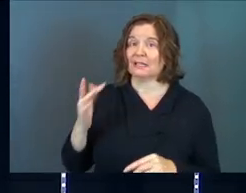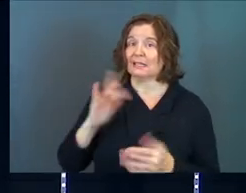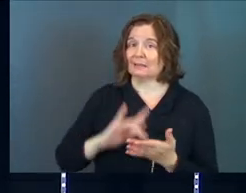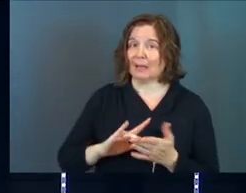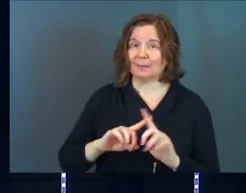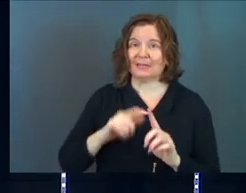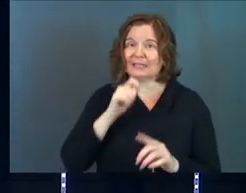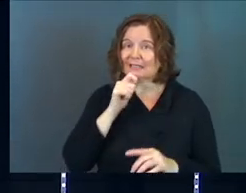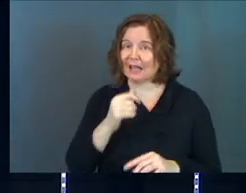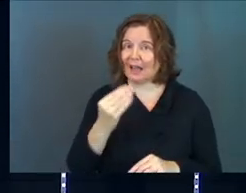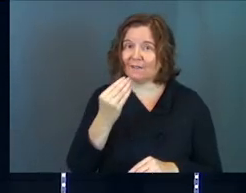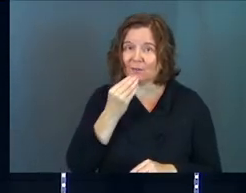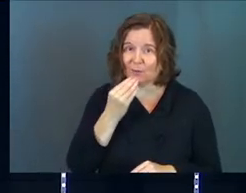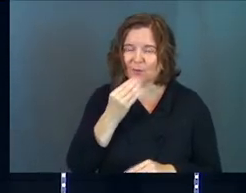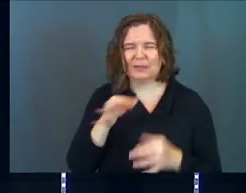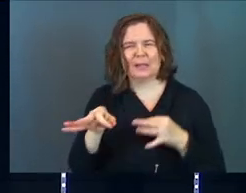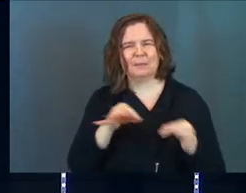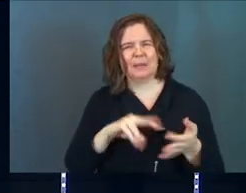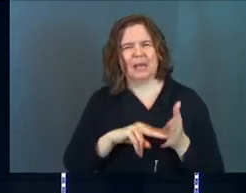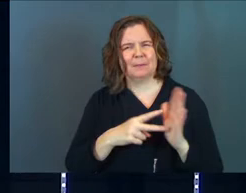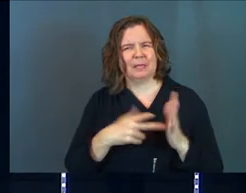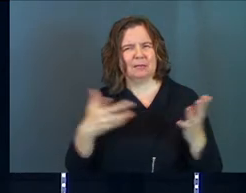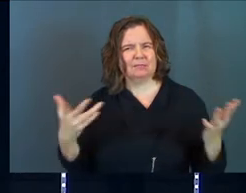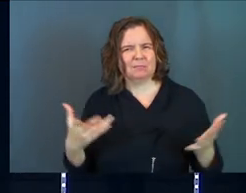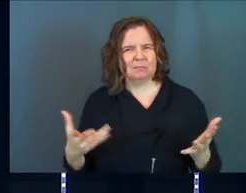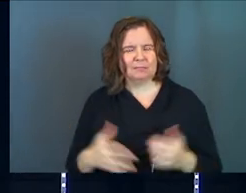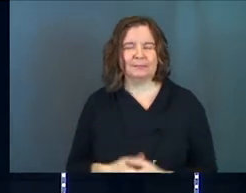it's not food. Let me explain that.